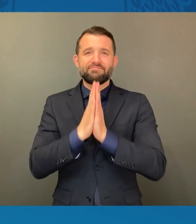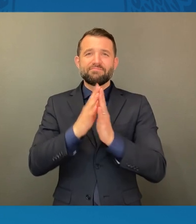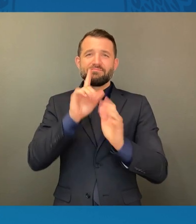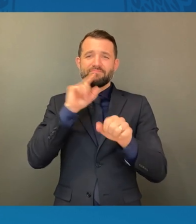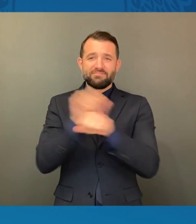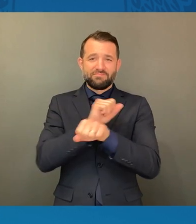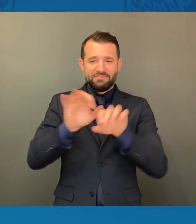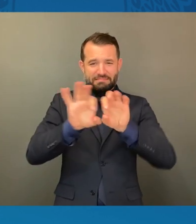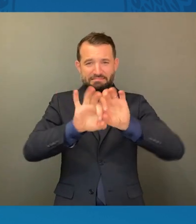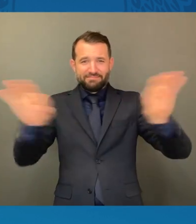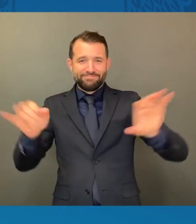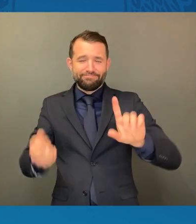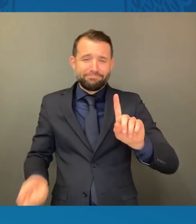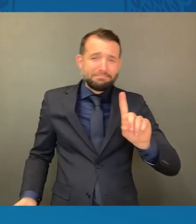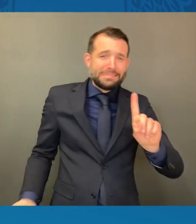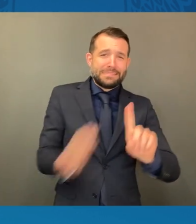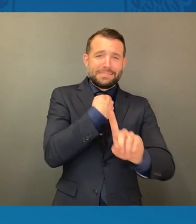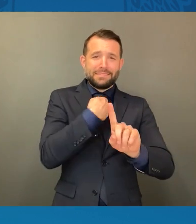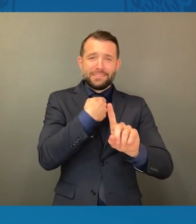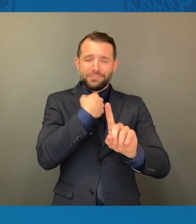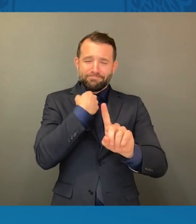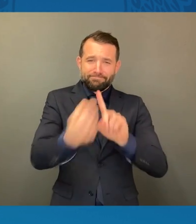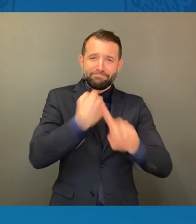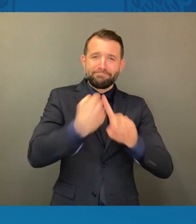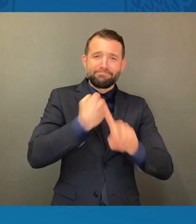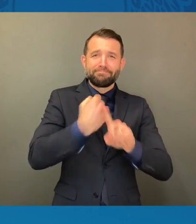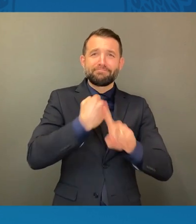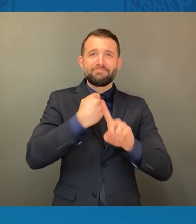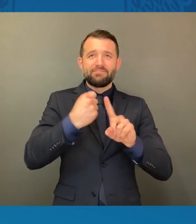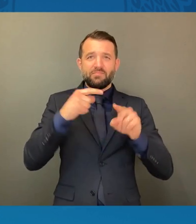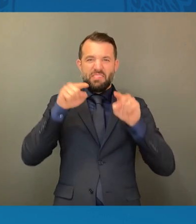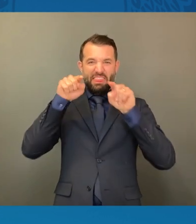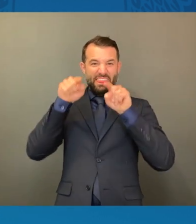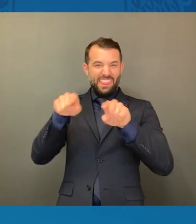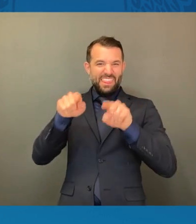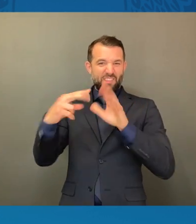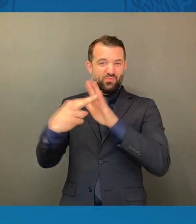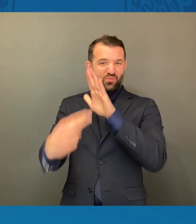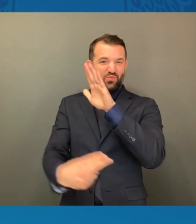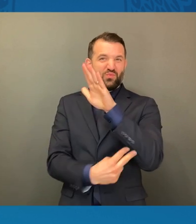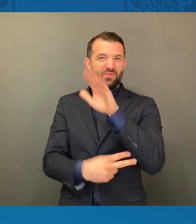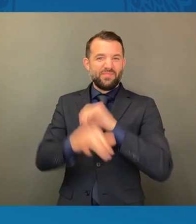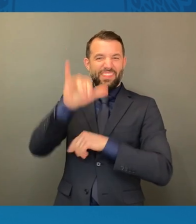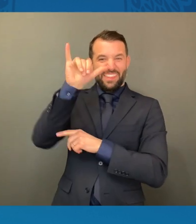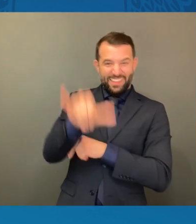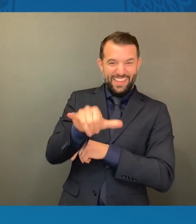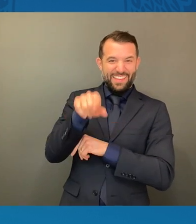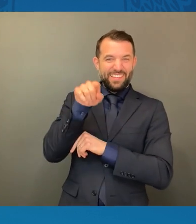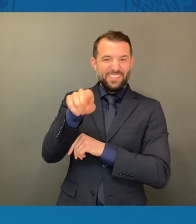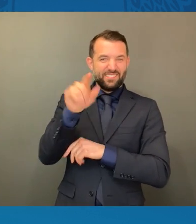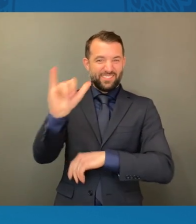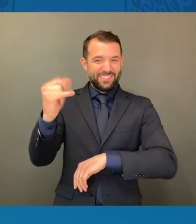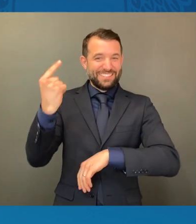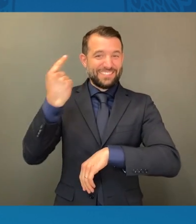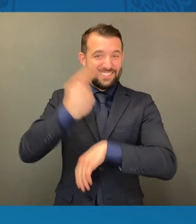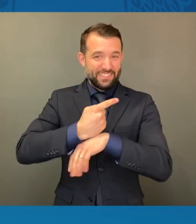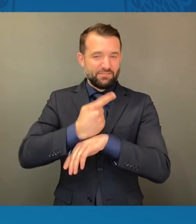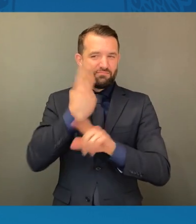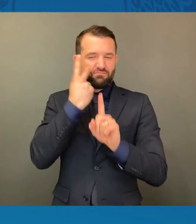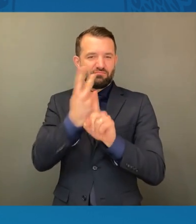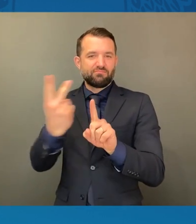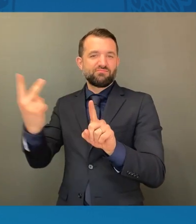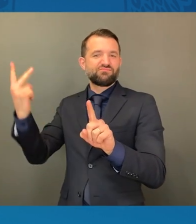on this bridge, on that day, on those brave marchers